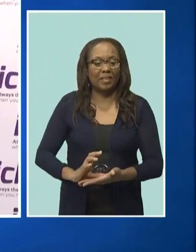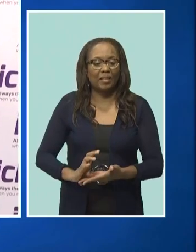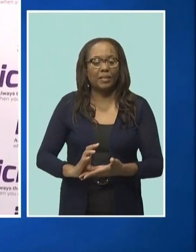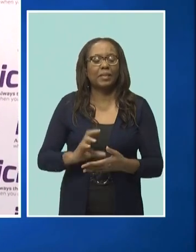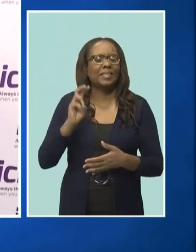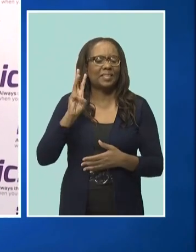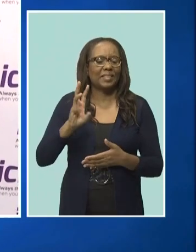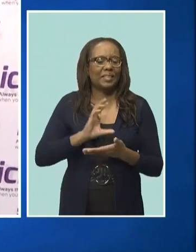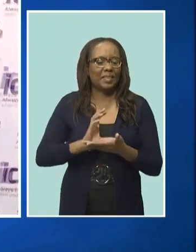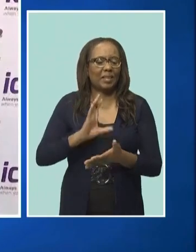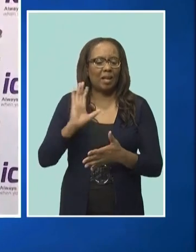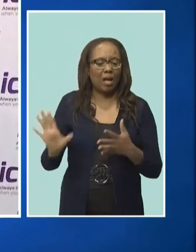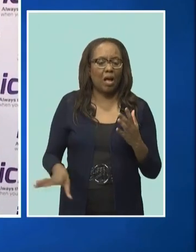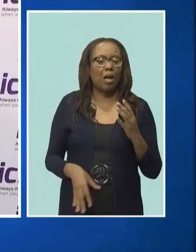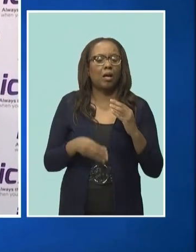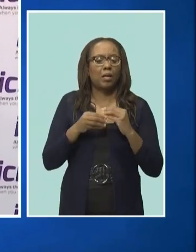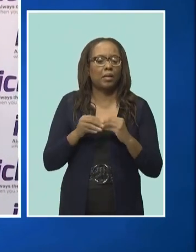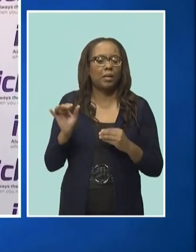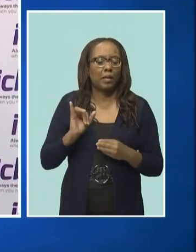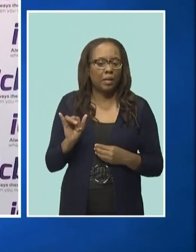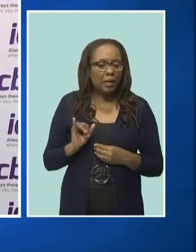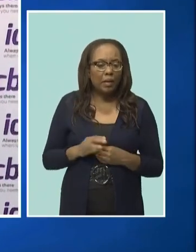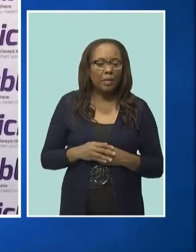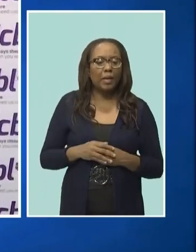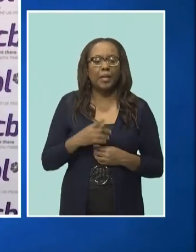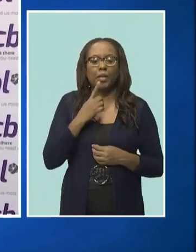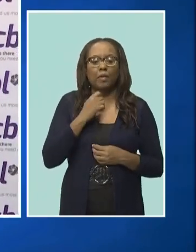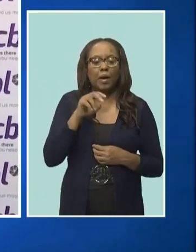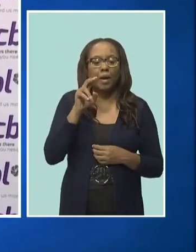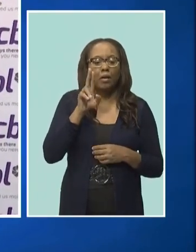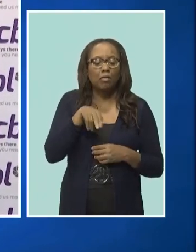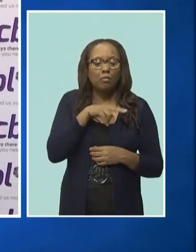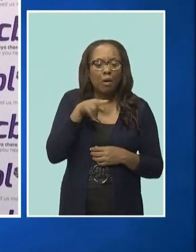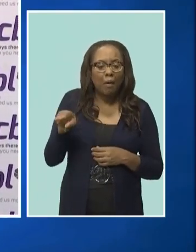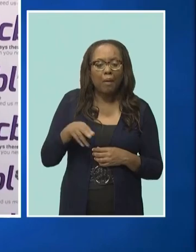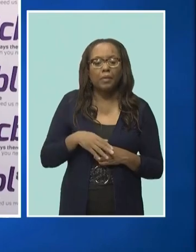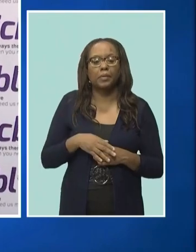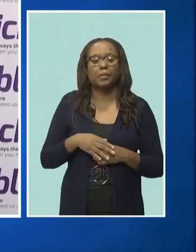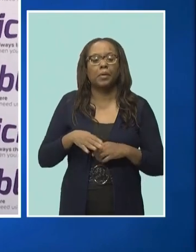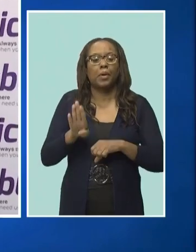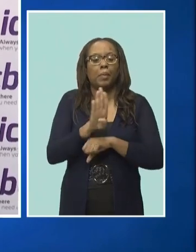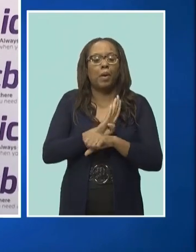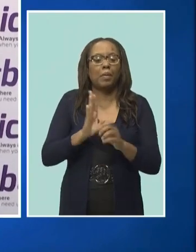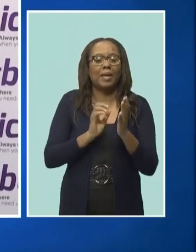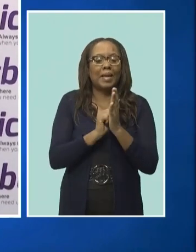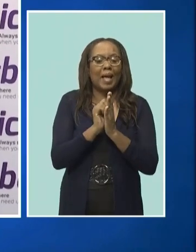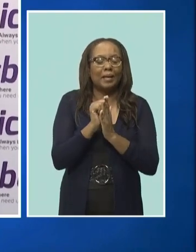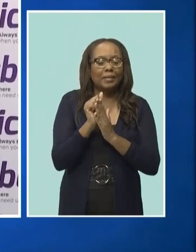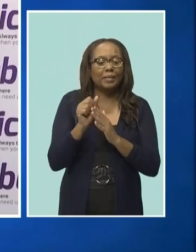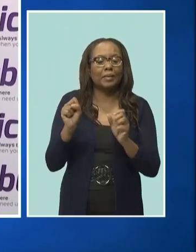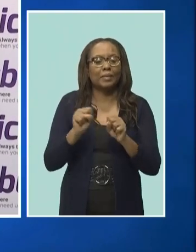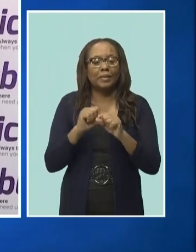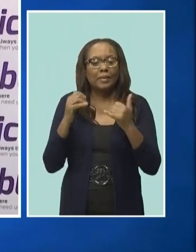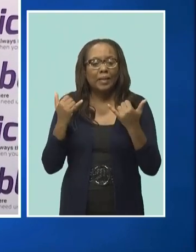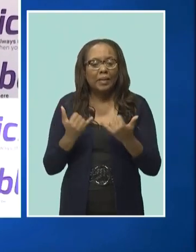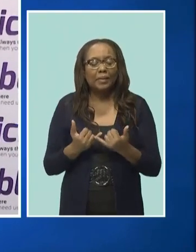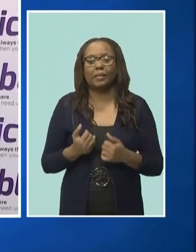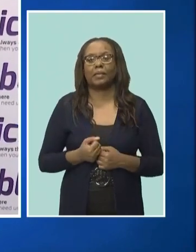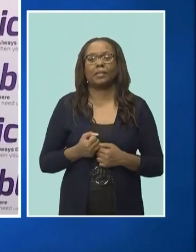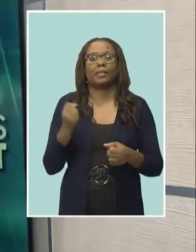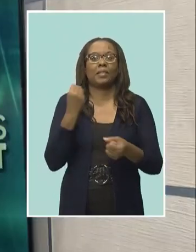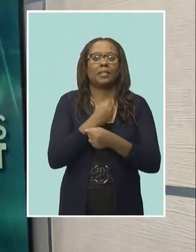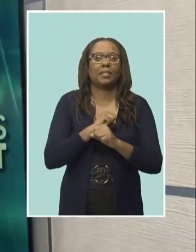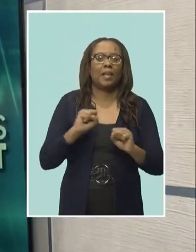Foundation of Barbados, the Barbados Red Cross, the Salvation Army, the Chaloner Creative Arts and Training Centre and the Barbados Cancer